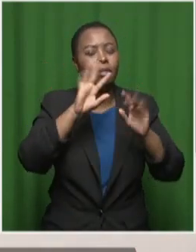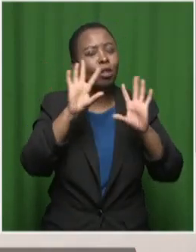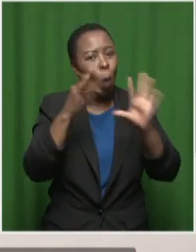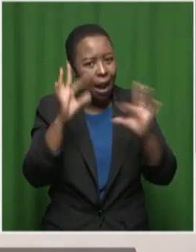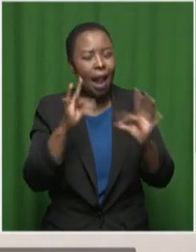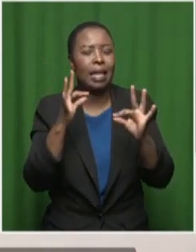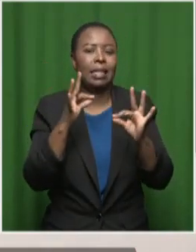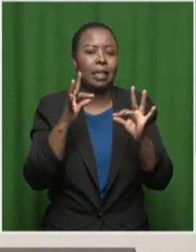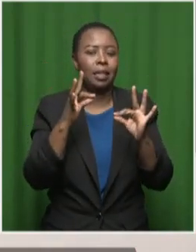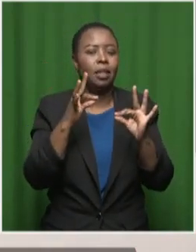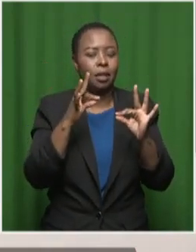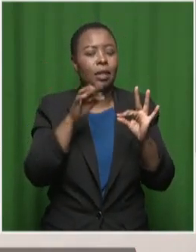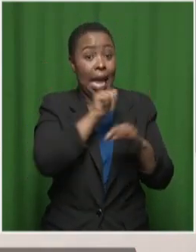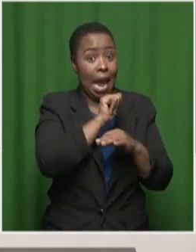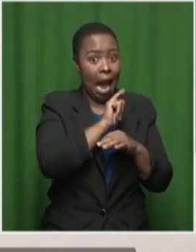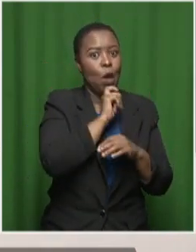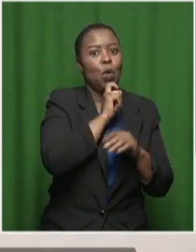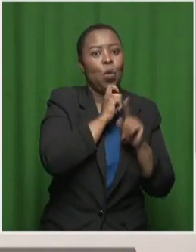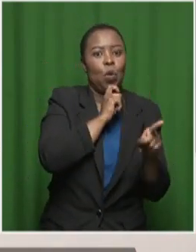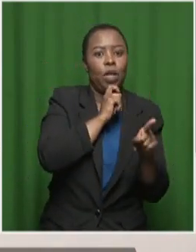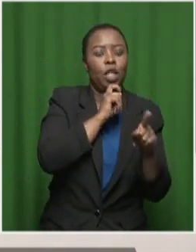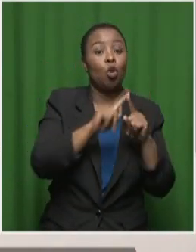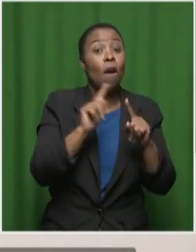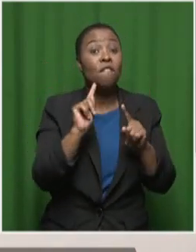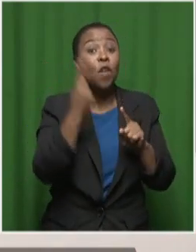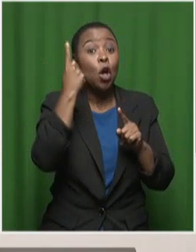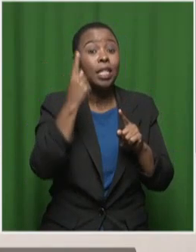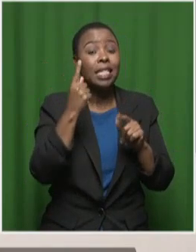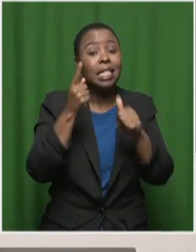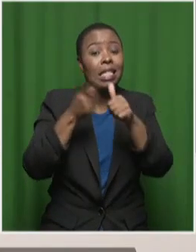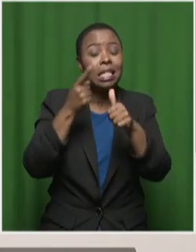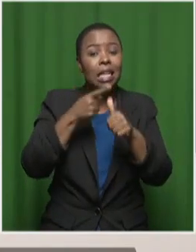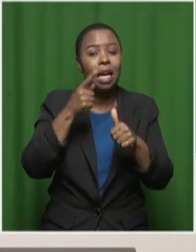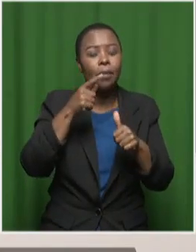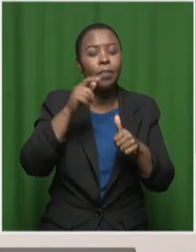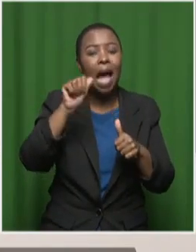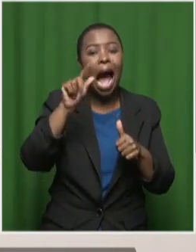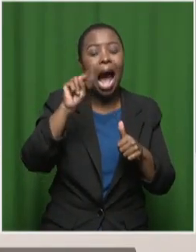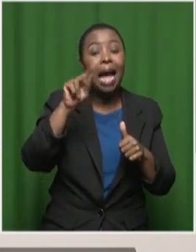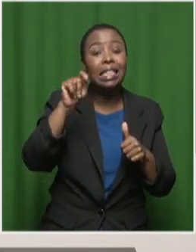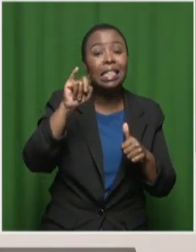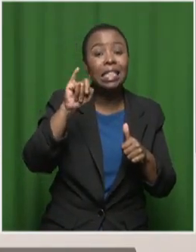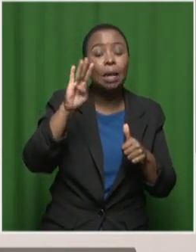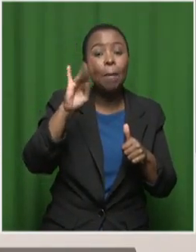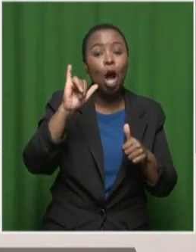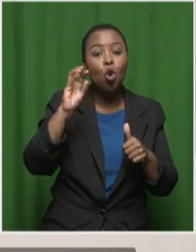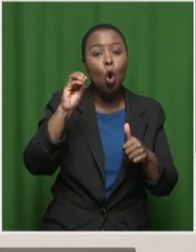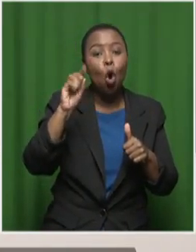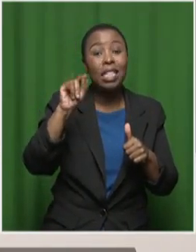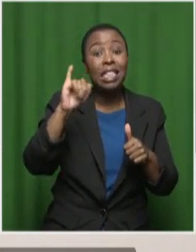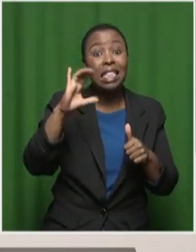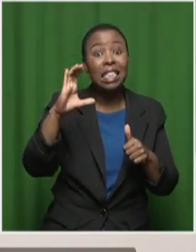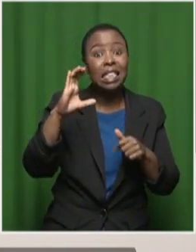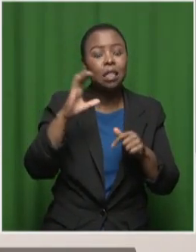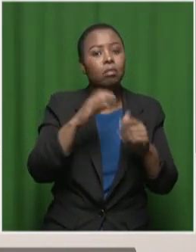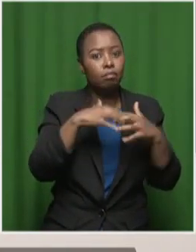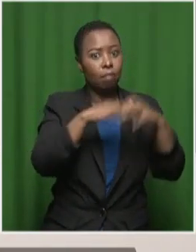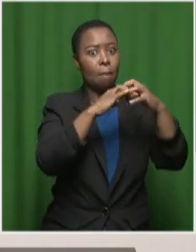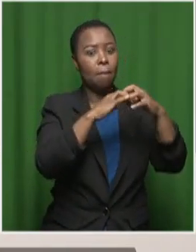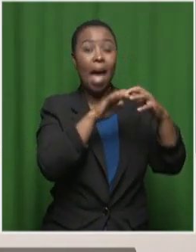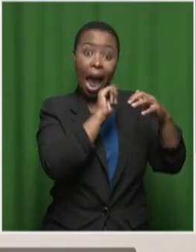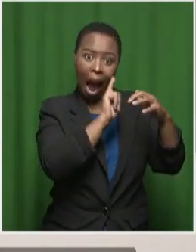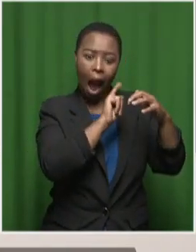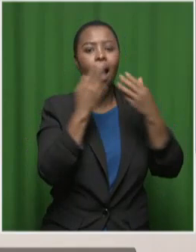the first antibiotics created almost entirely by AI have just been announced,